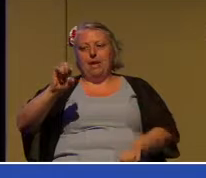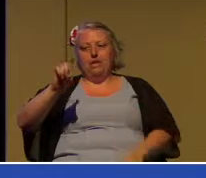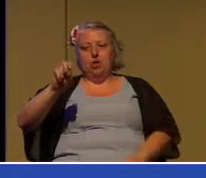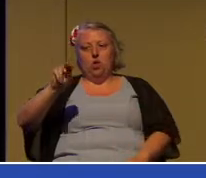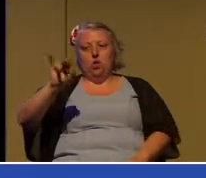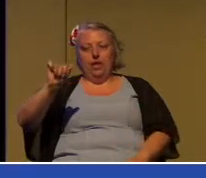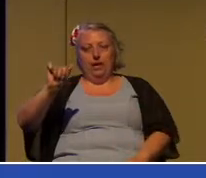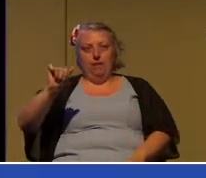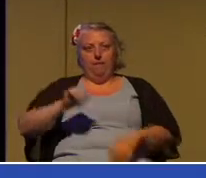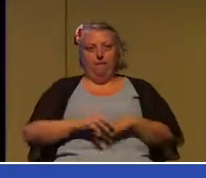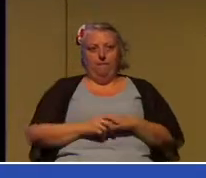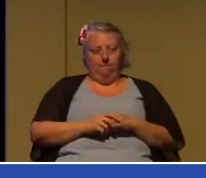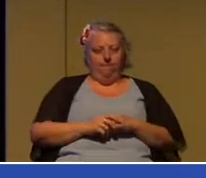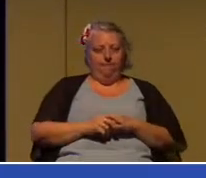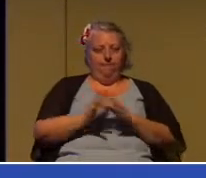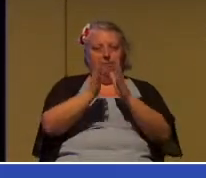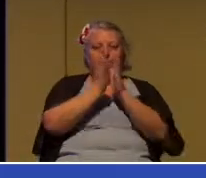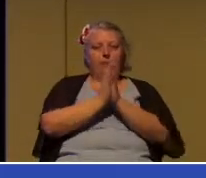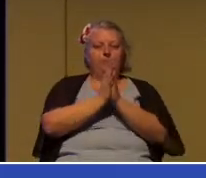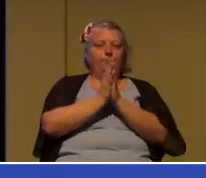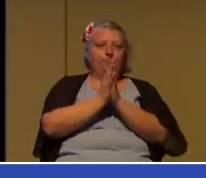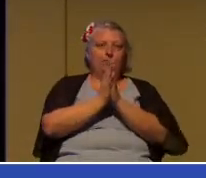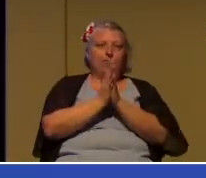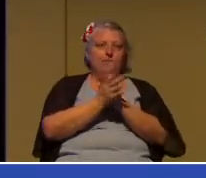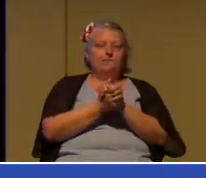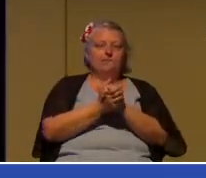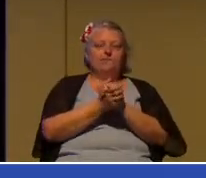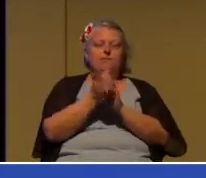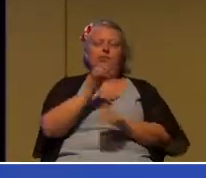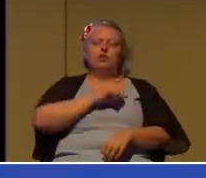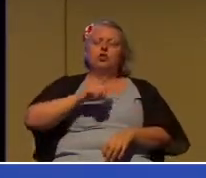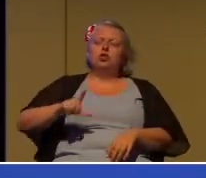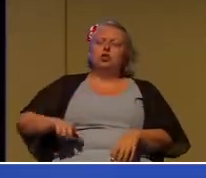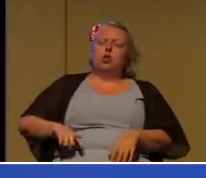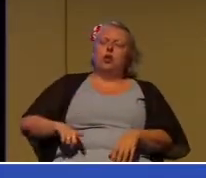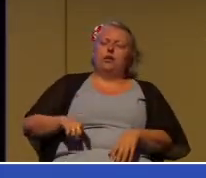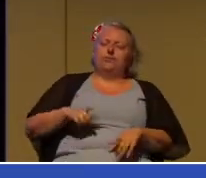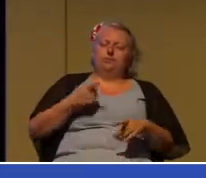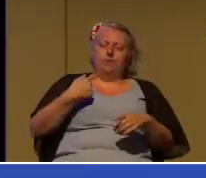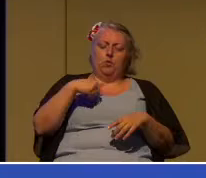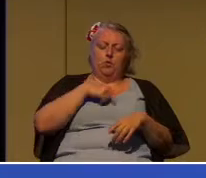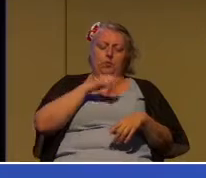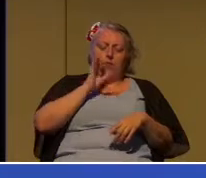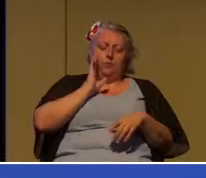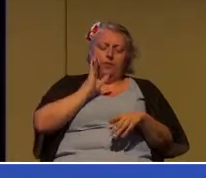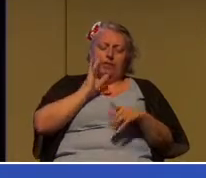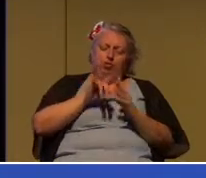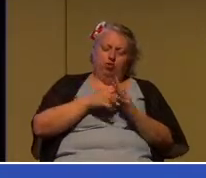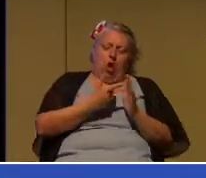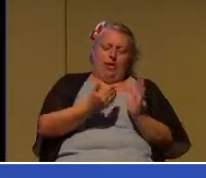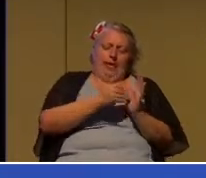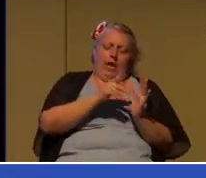Macedonia. Pray with me. Lord, as we pick up where we left off a number of weeks ago,